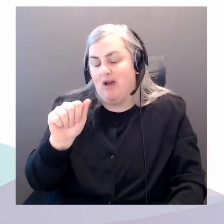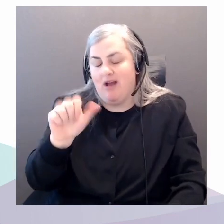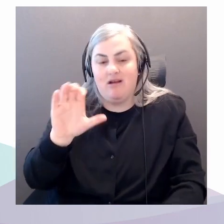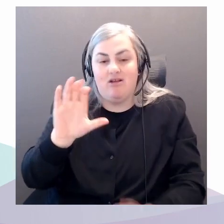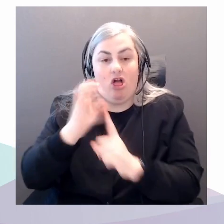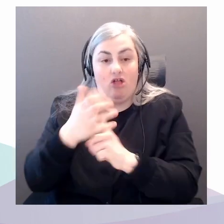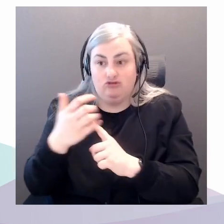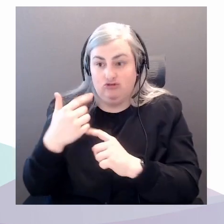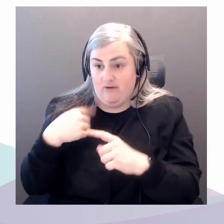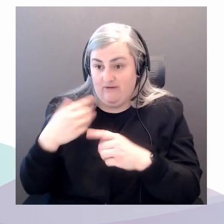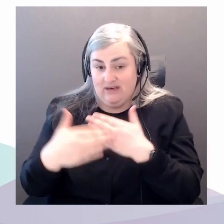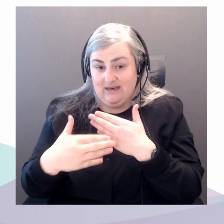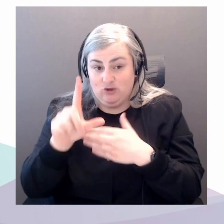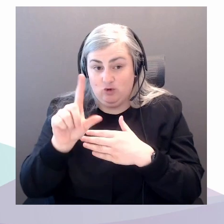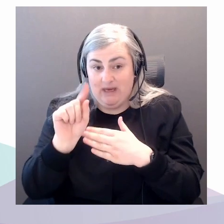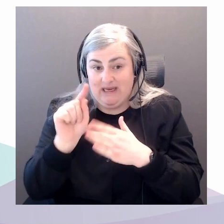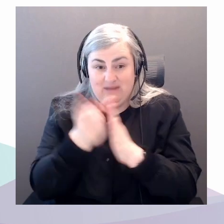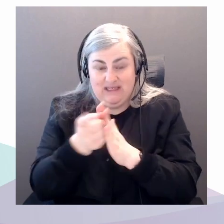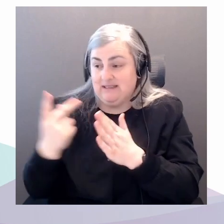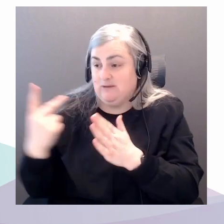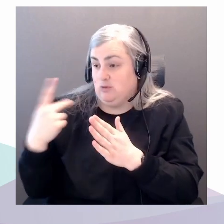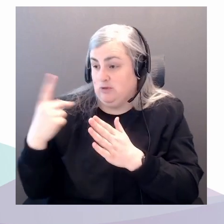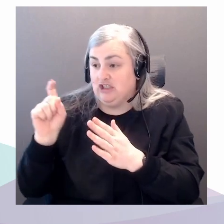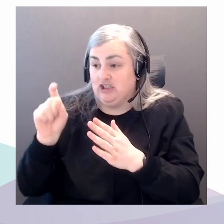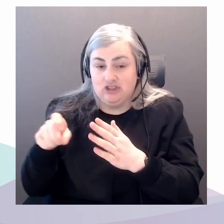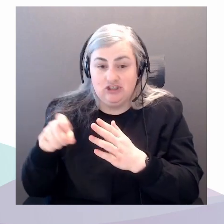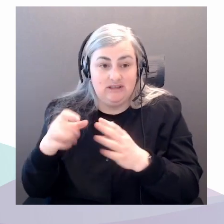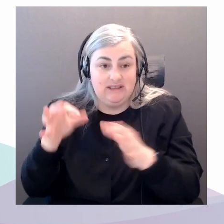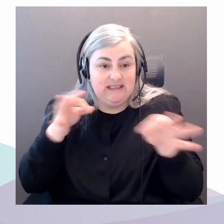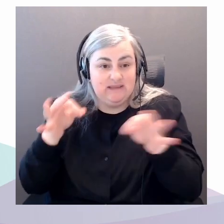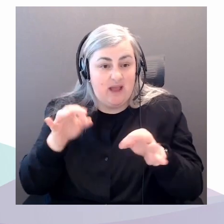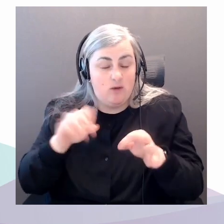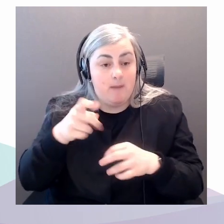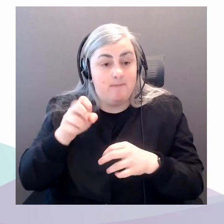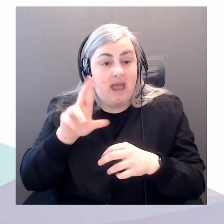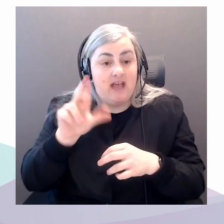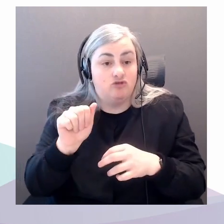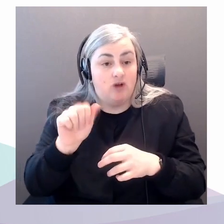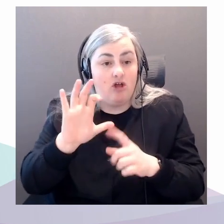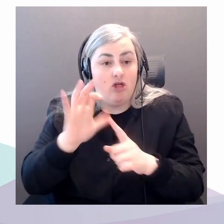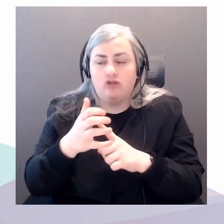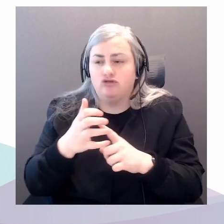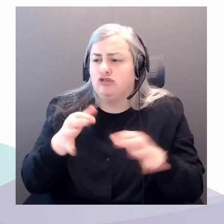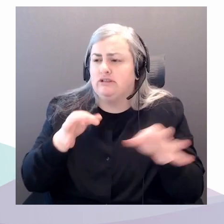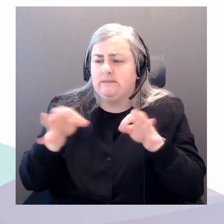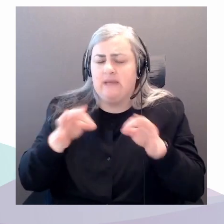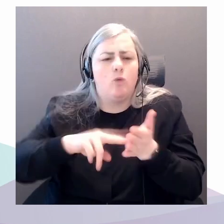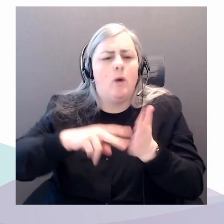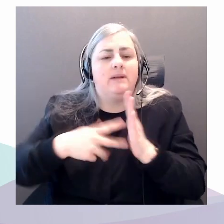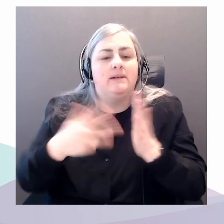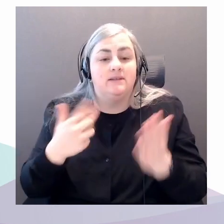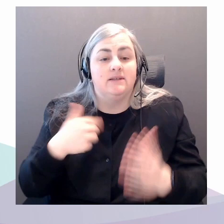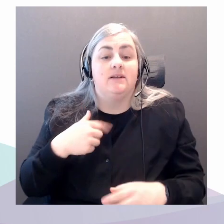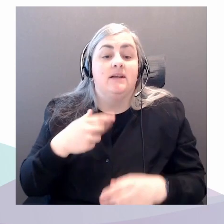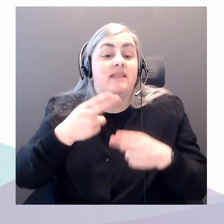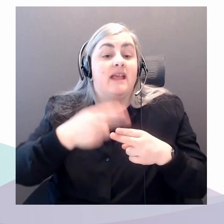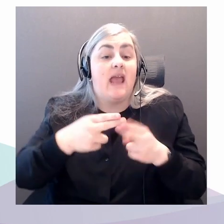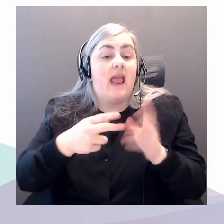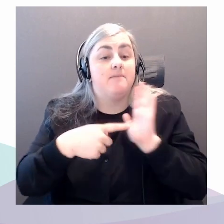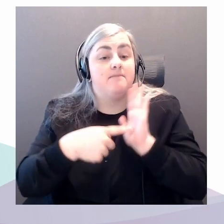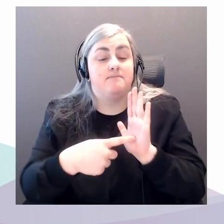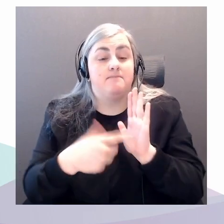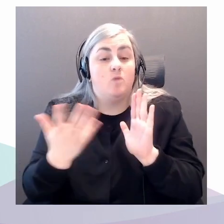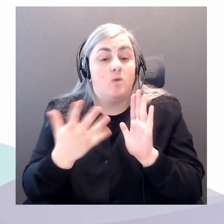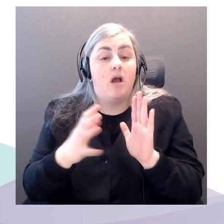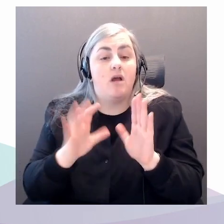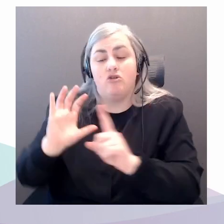everyone, you know, how we understand that term. As the name suggests, it's a culture shaped by and in relation to energy